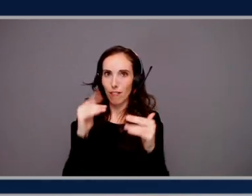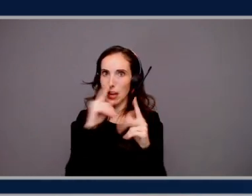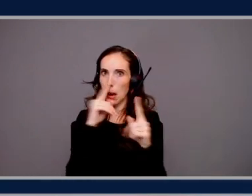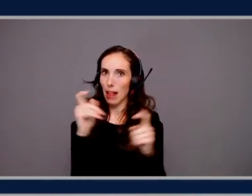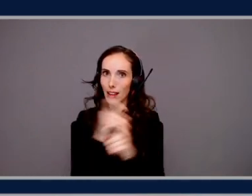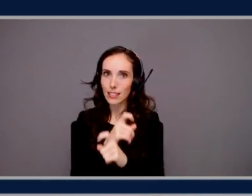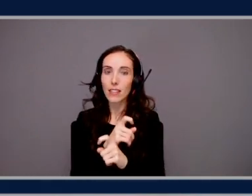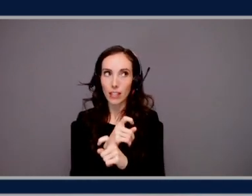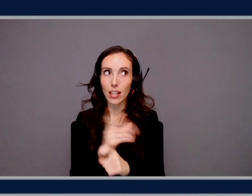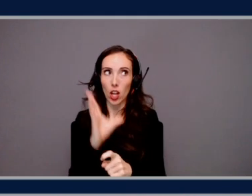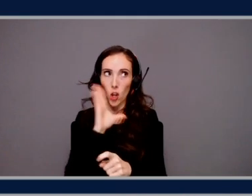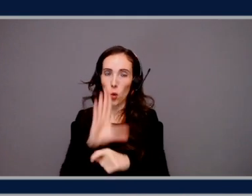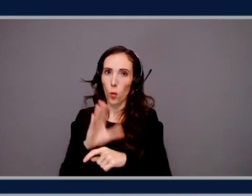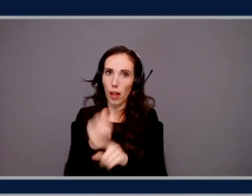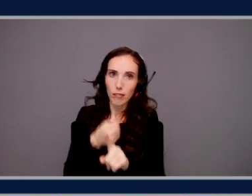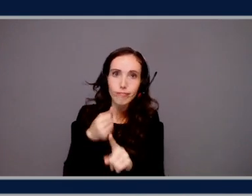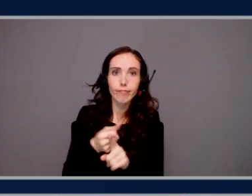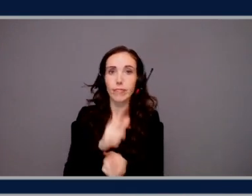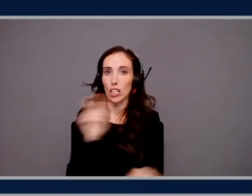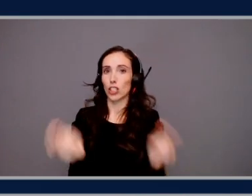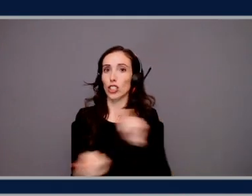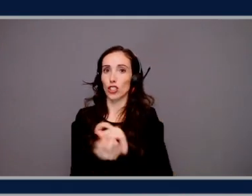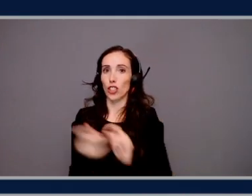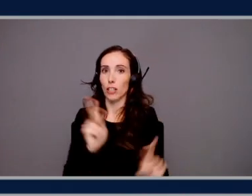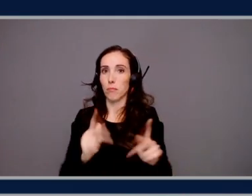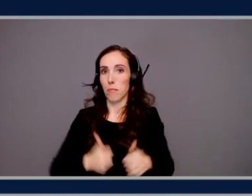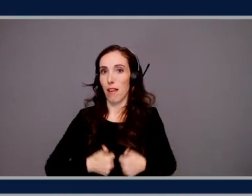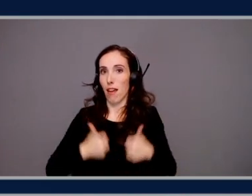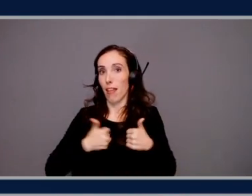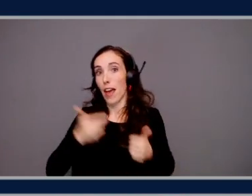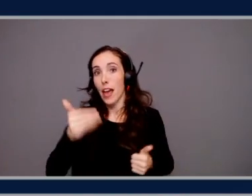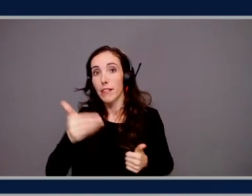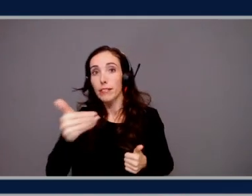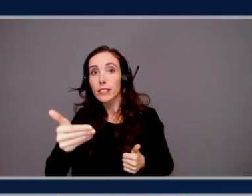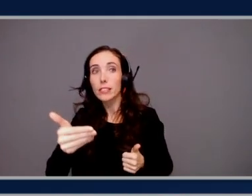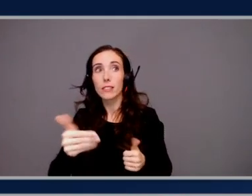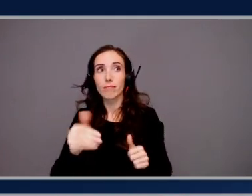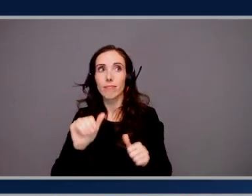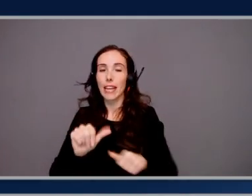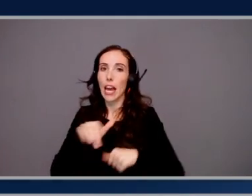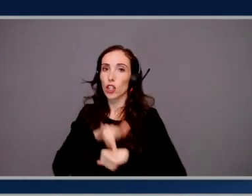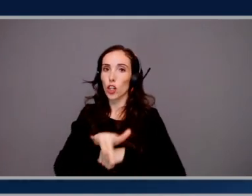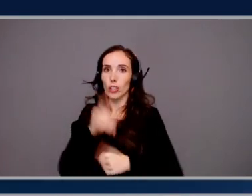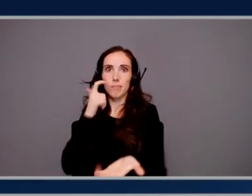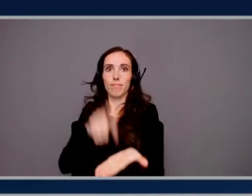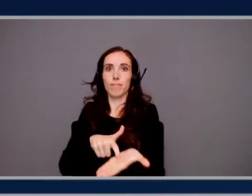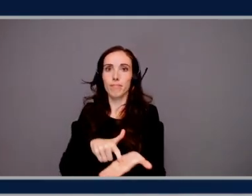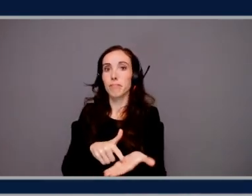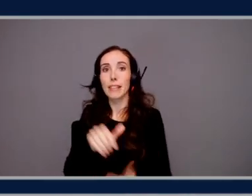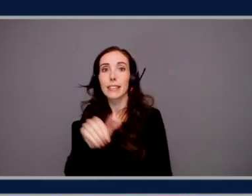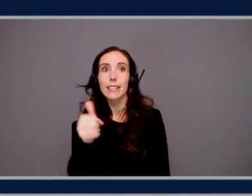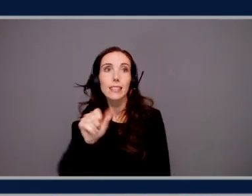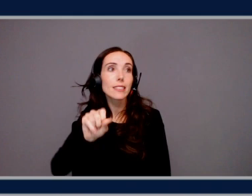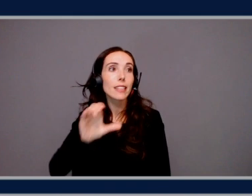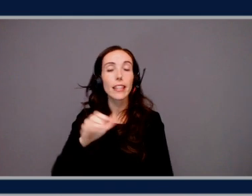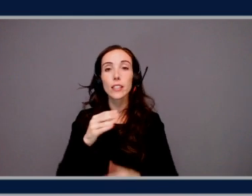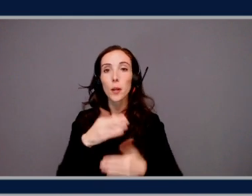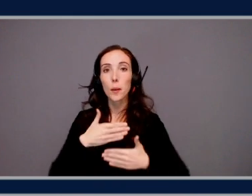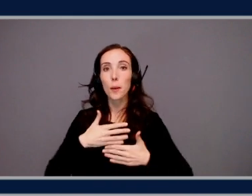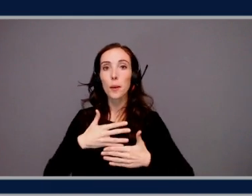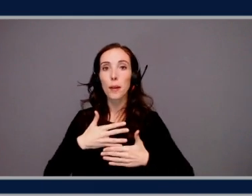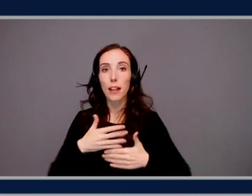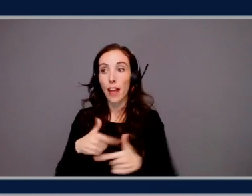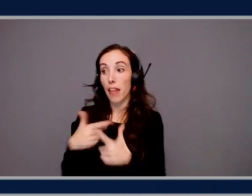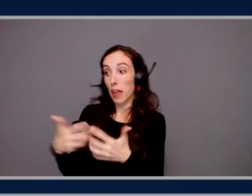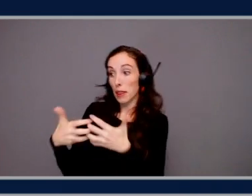is going to be life-changing, life-impacting for somebody down the road. Yeah. Being able to early spot that by just taking a 10-second breath and just letting the machine go